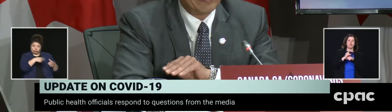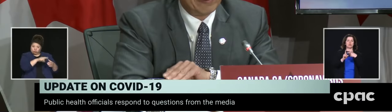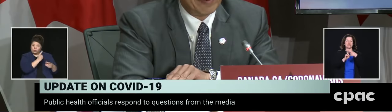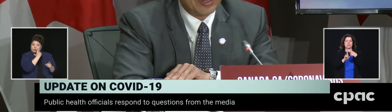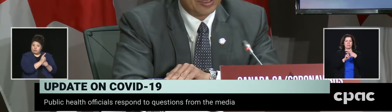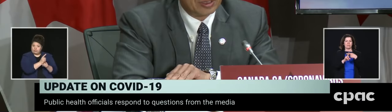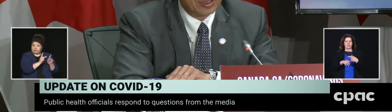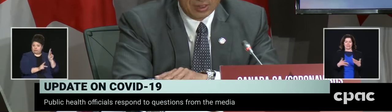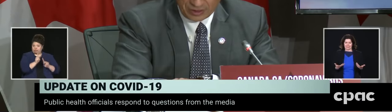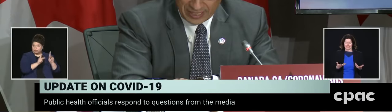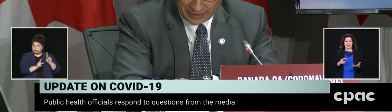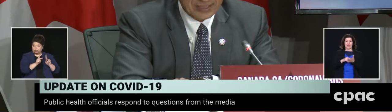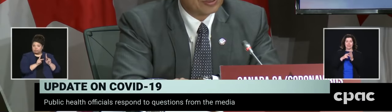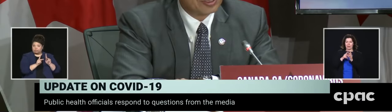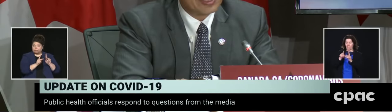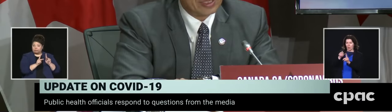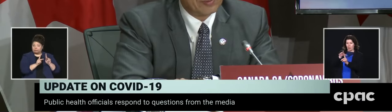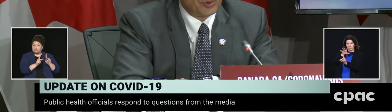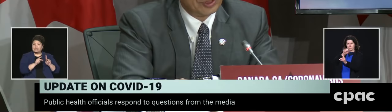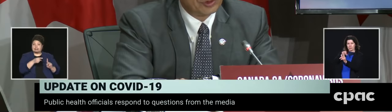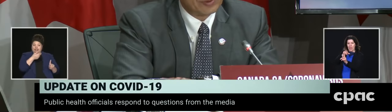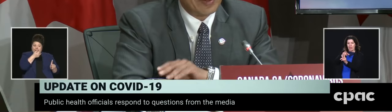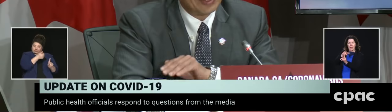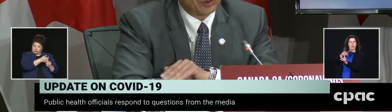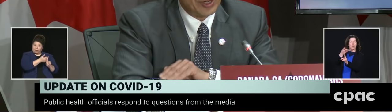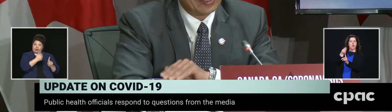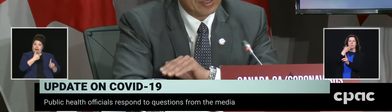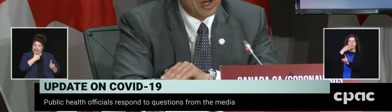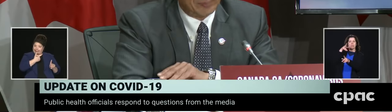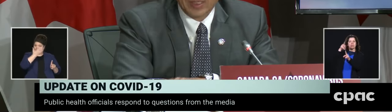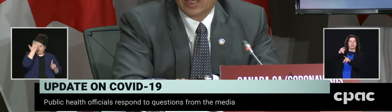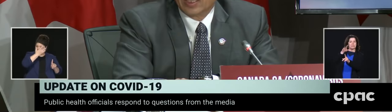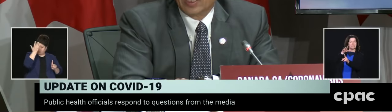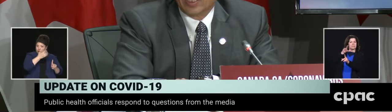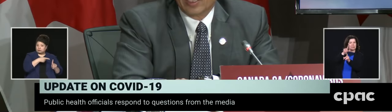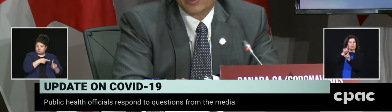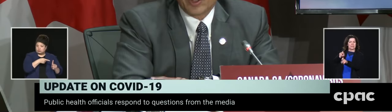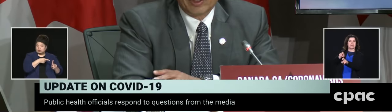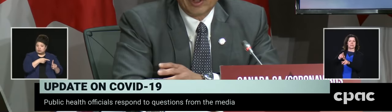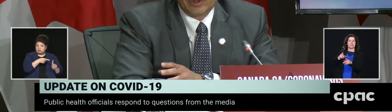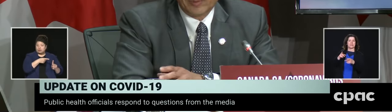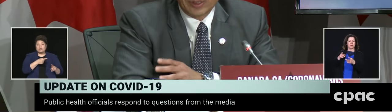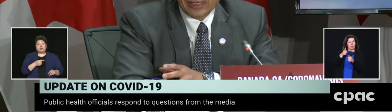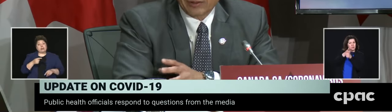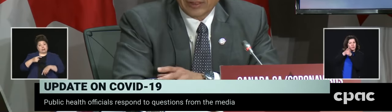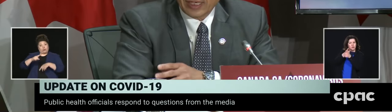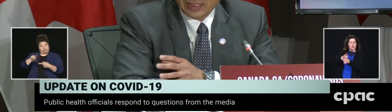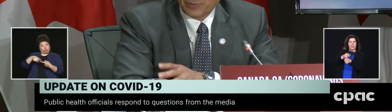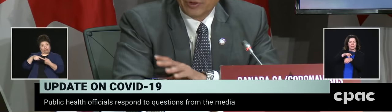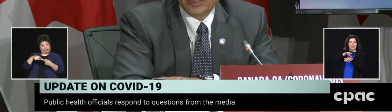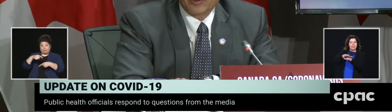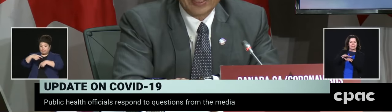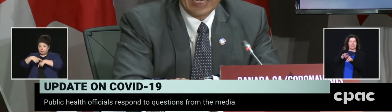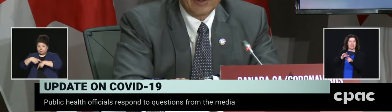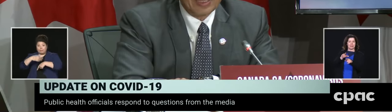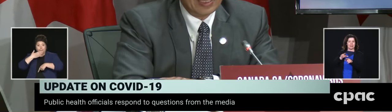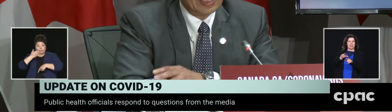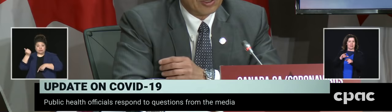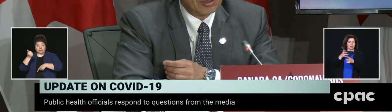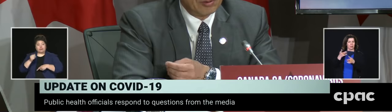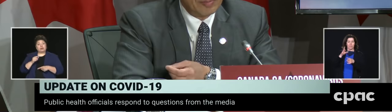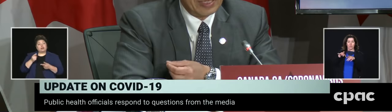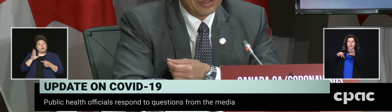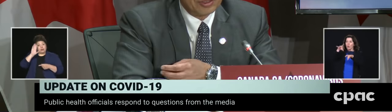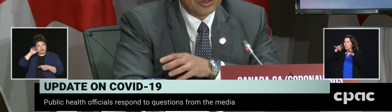actually have the infection. So that gets to the second point in terms of at the right time. As we all know, the molecular test that we're using right now